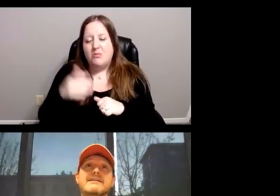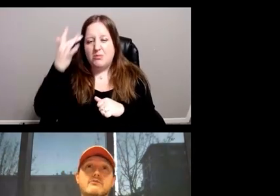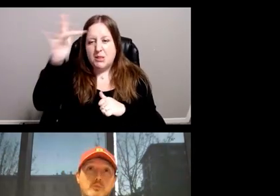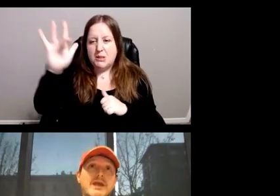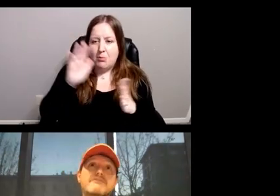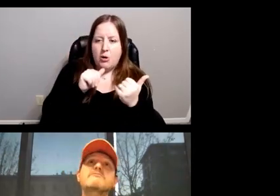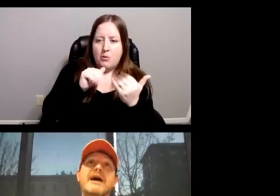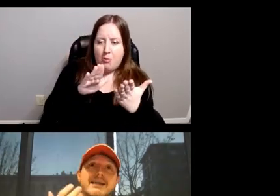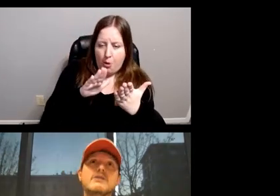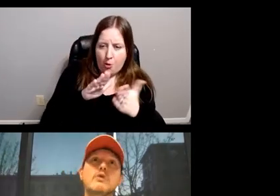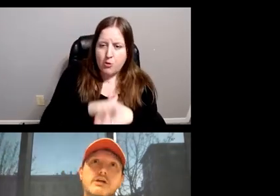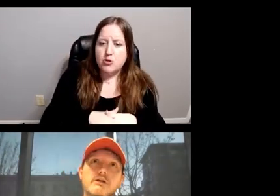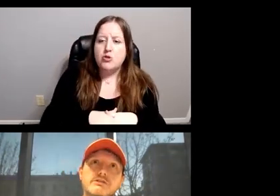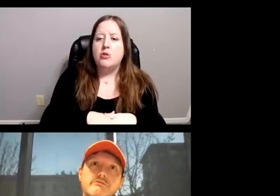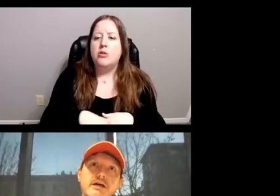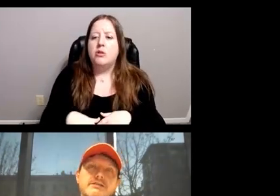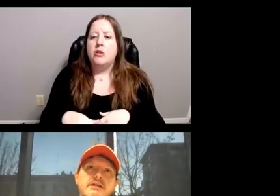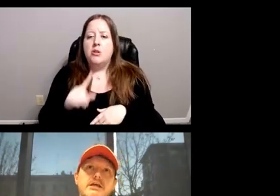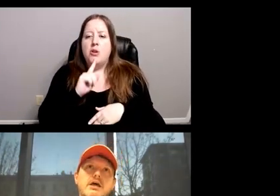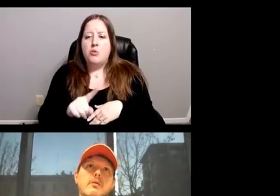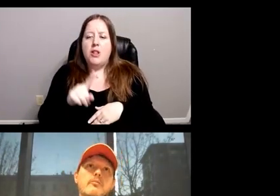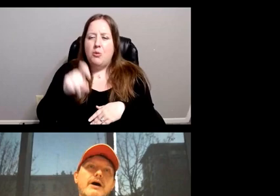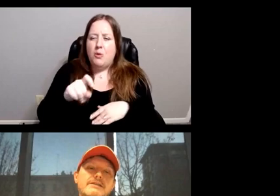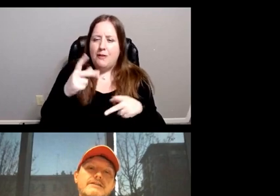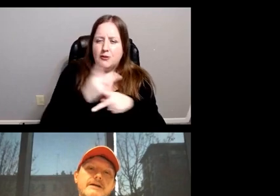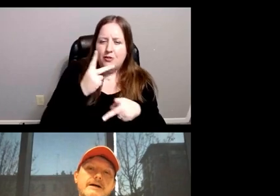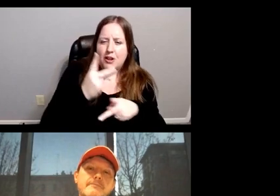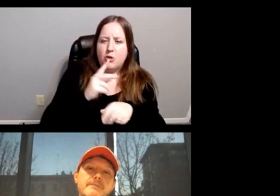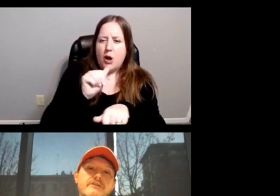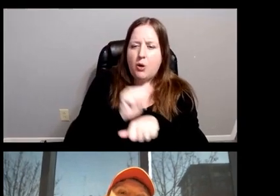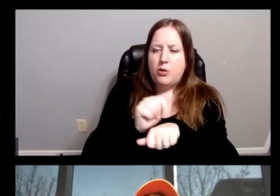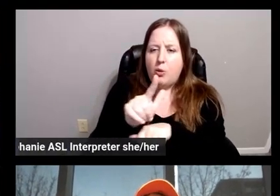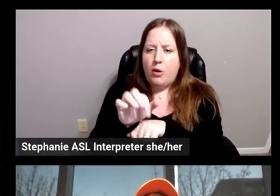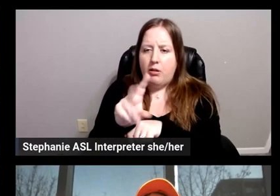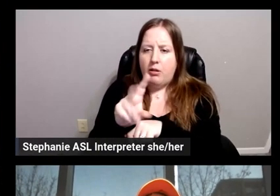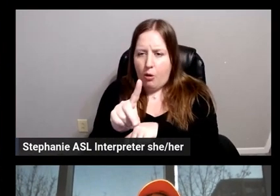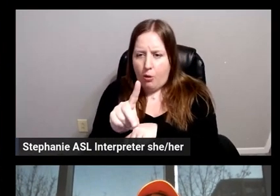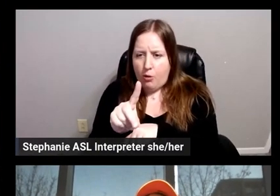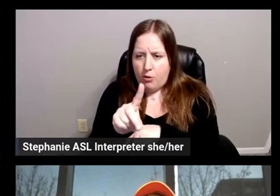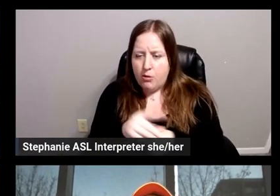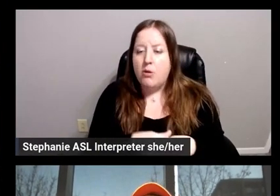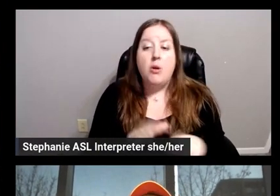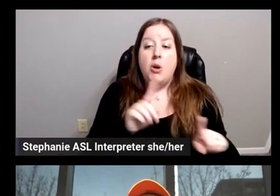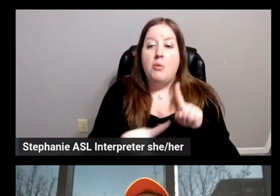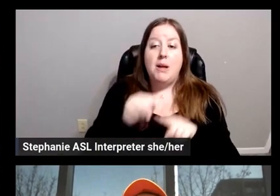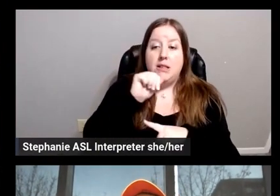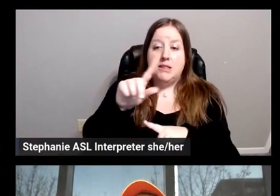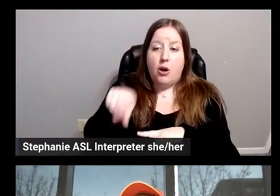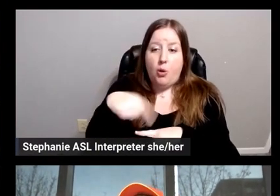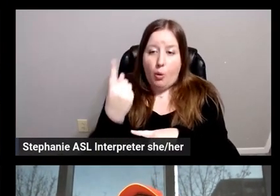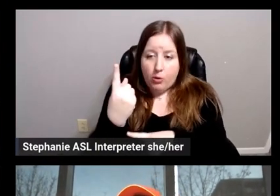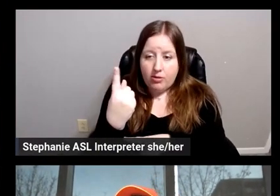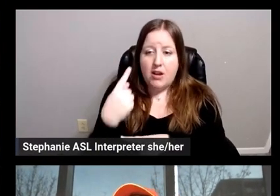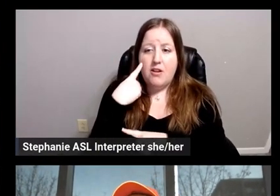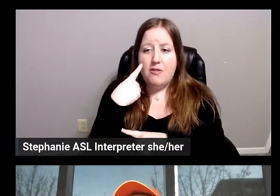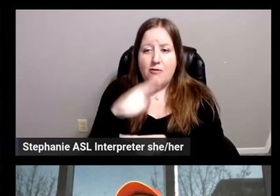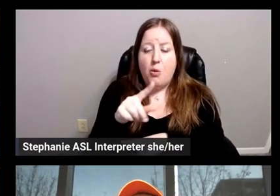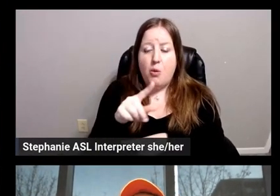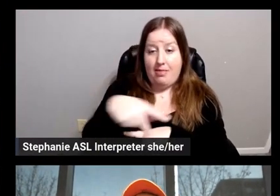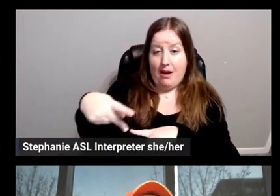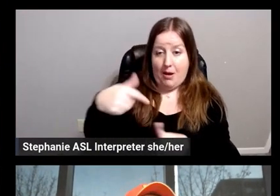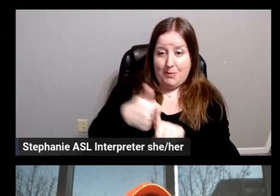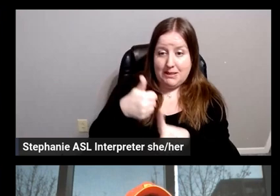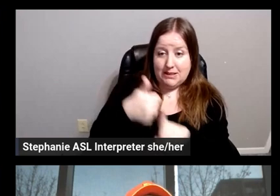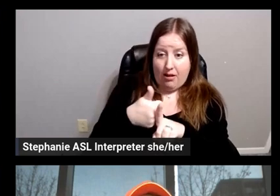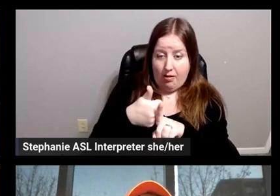and the fact that we have spiky workloads, right? But spiky workloads is not just for the app itself